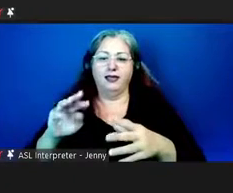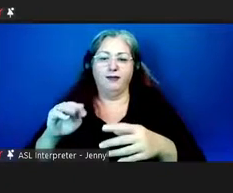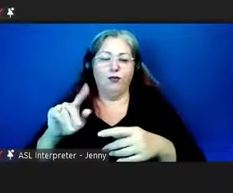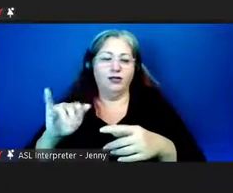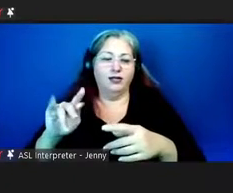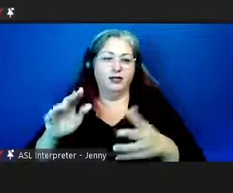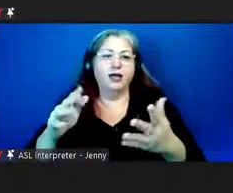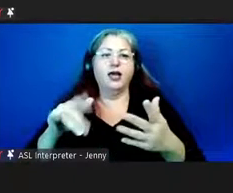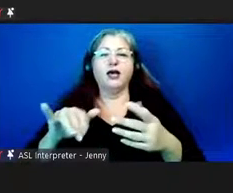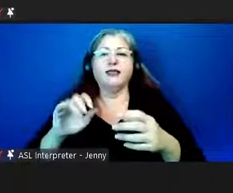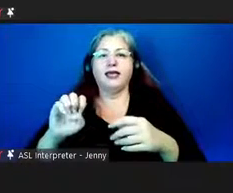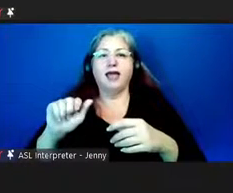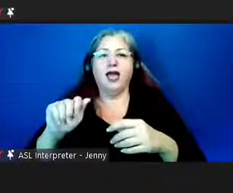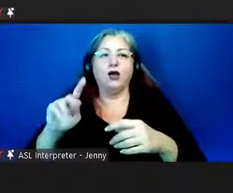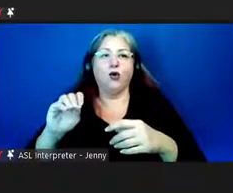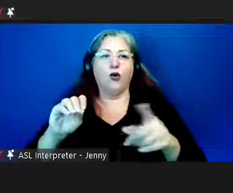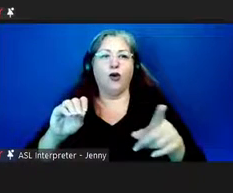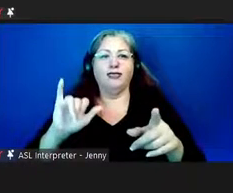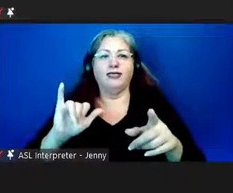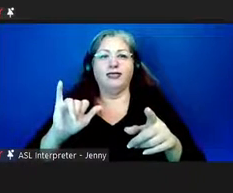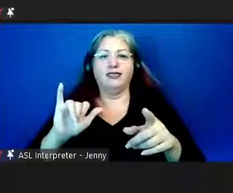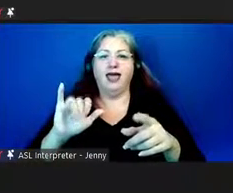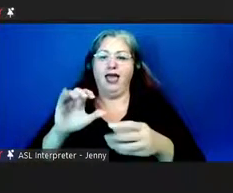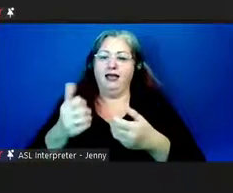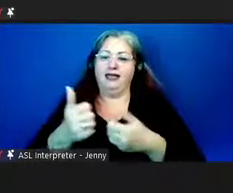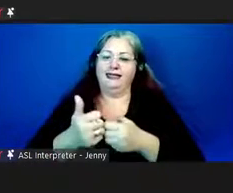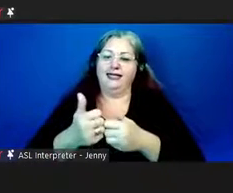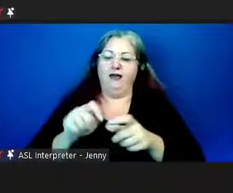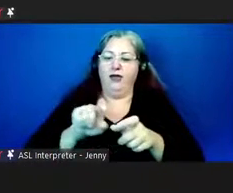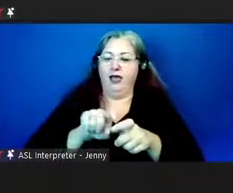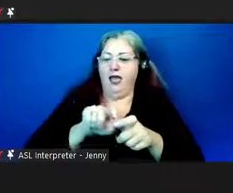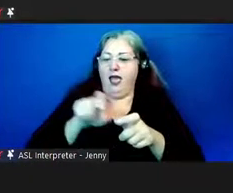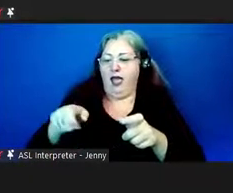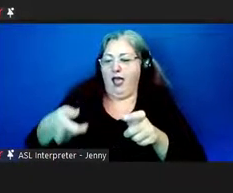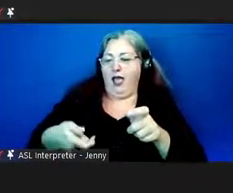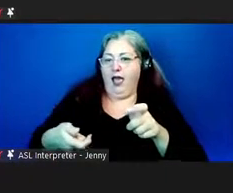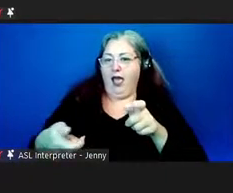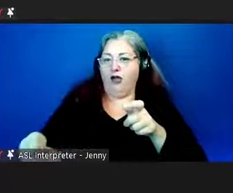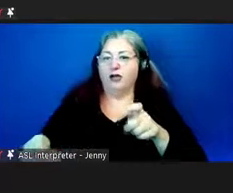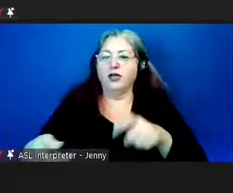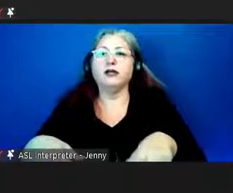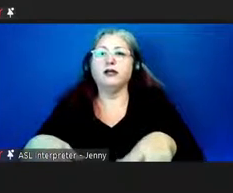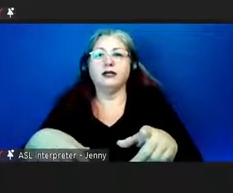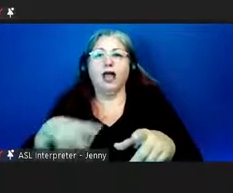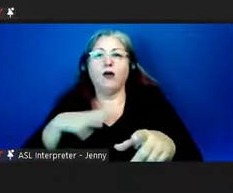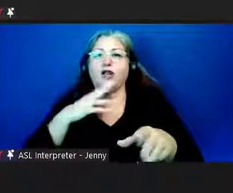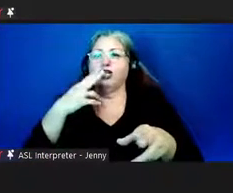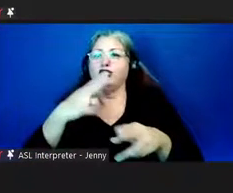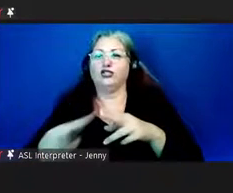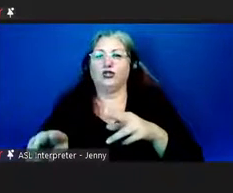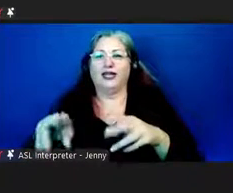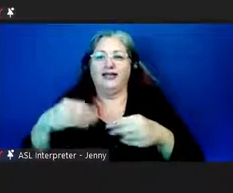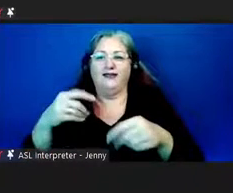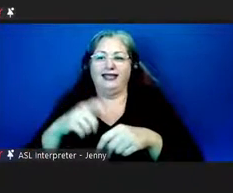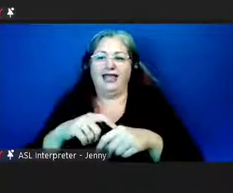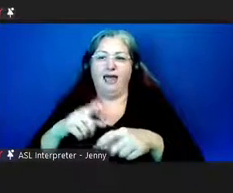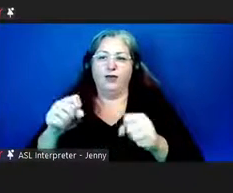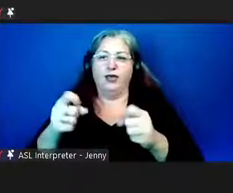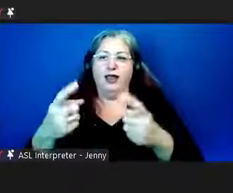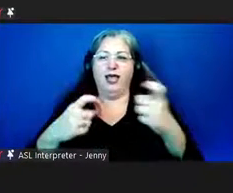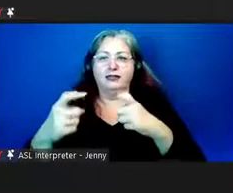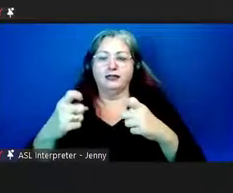the iako, the outrigger. Aloha kako. I'll be talking very shortly so we have time for questions